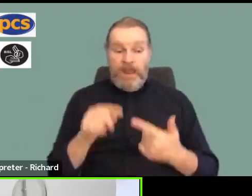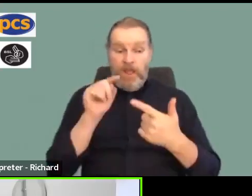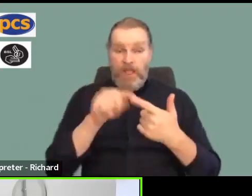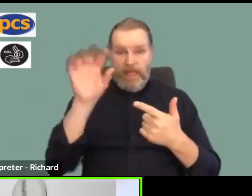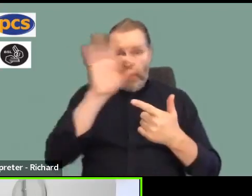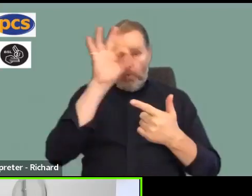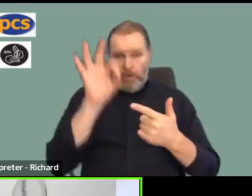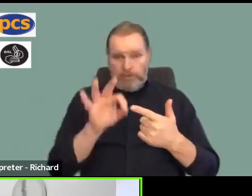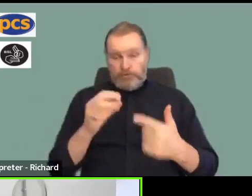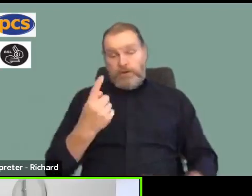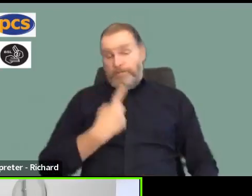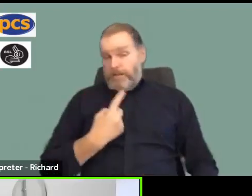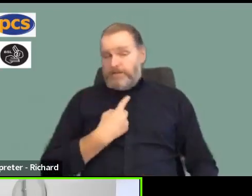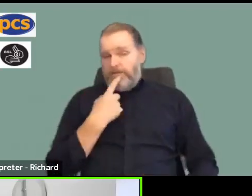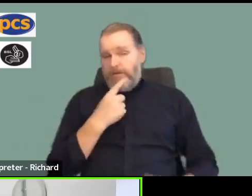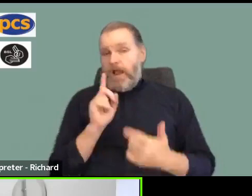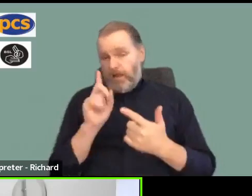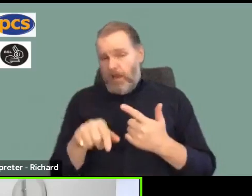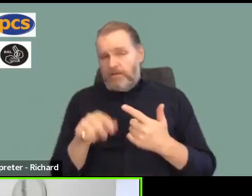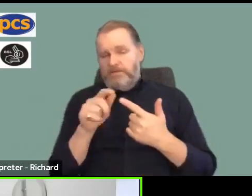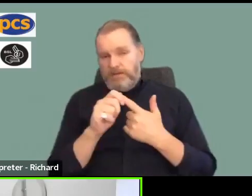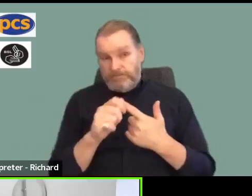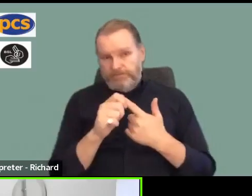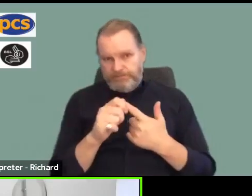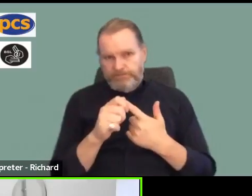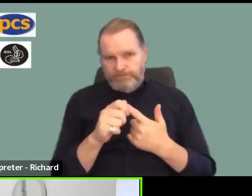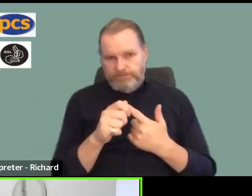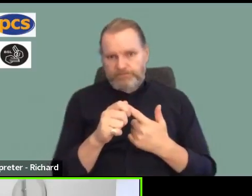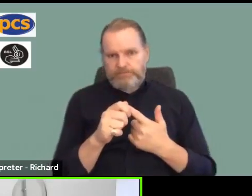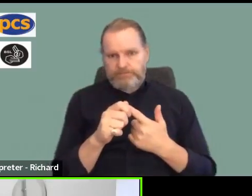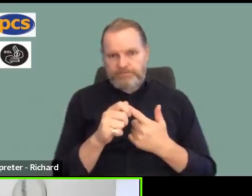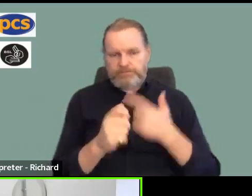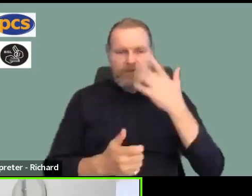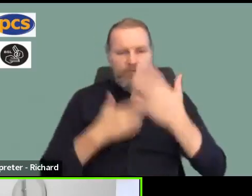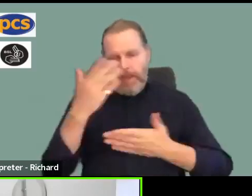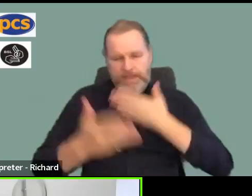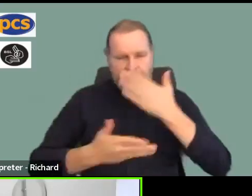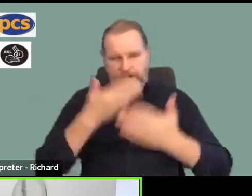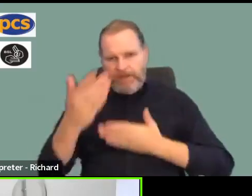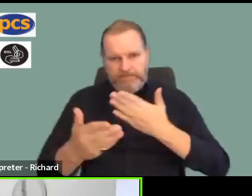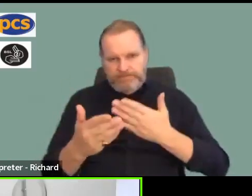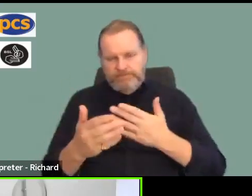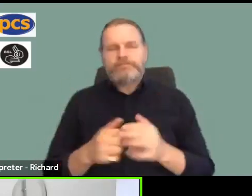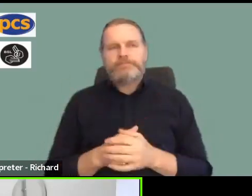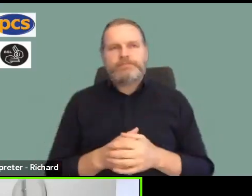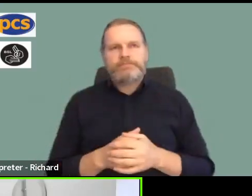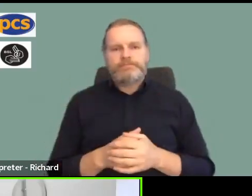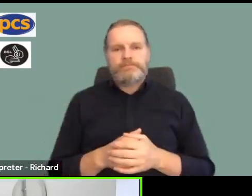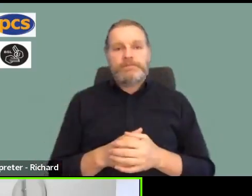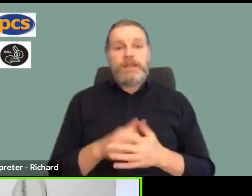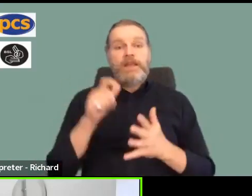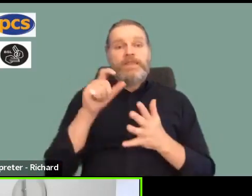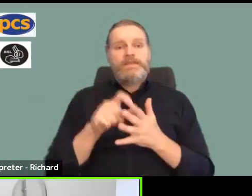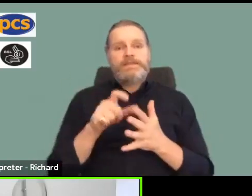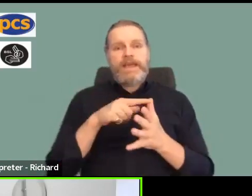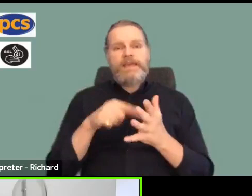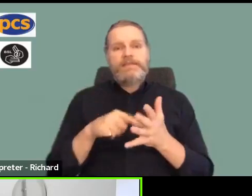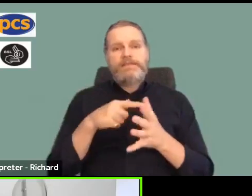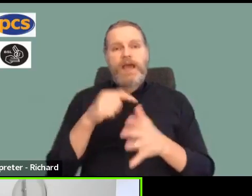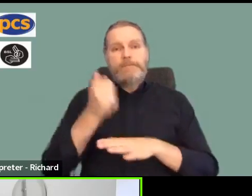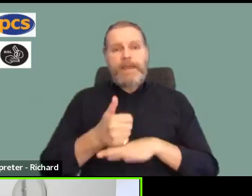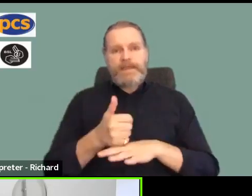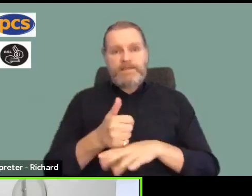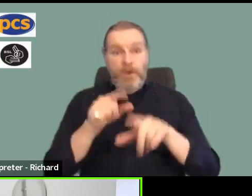quickly, because it might save a lot of time in terms of things that Mark needs to focus on. The final date that